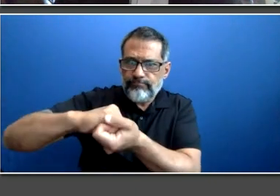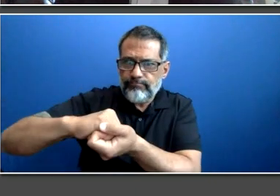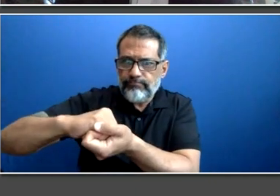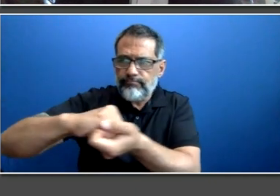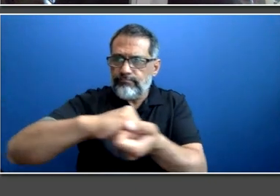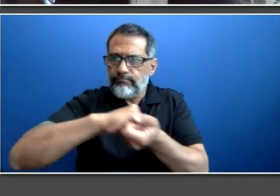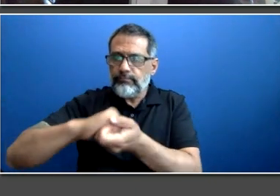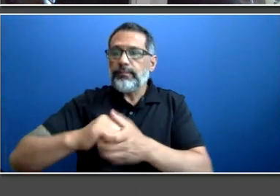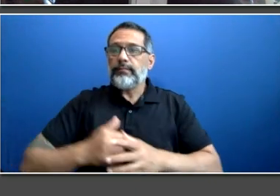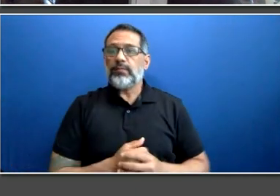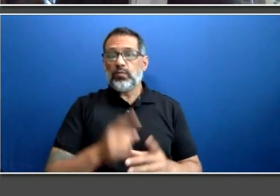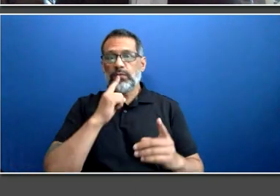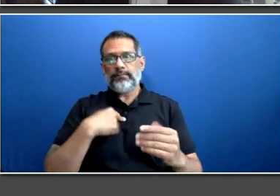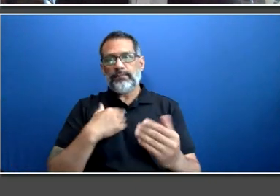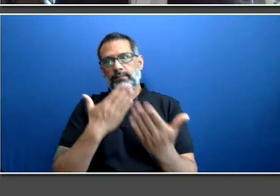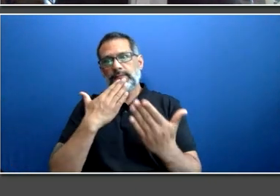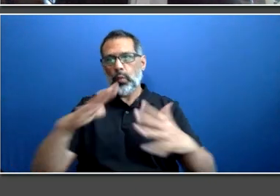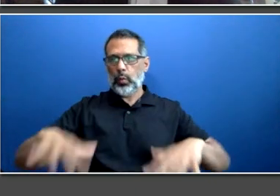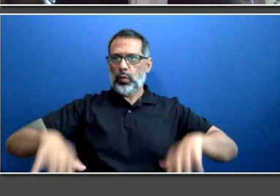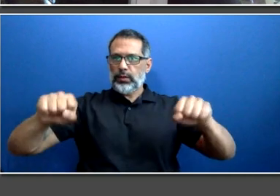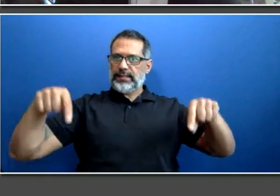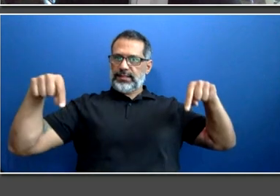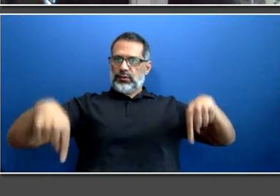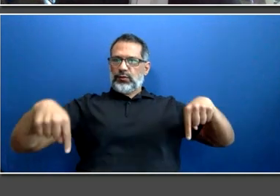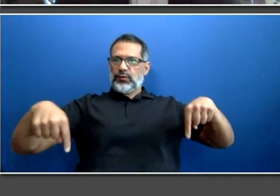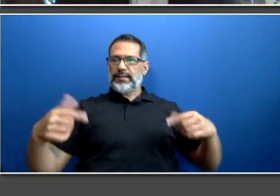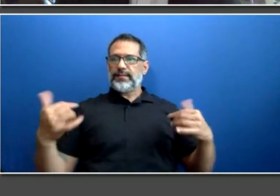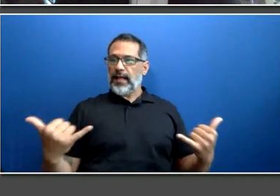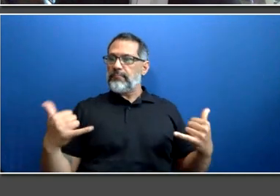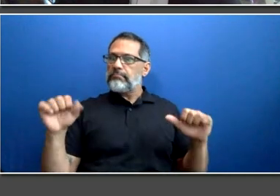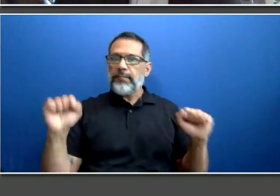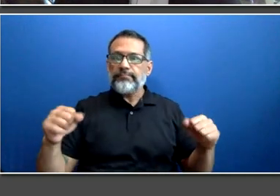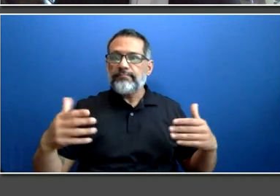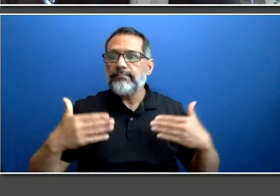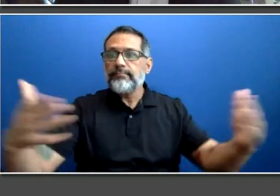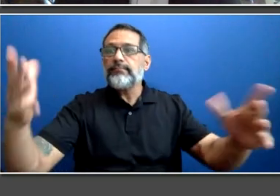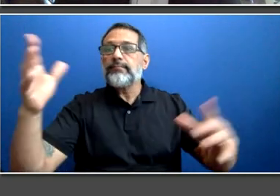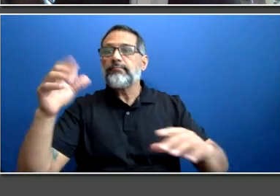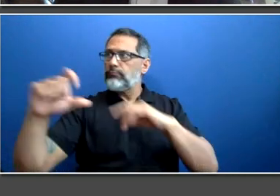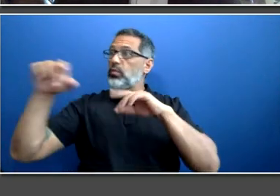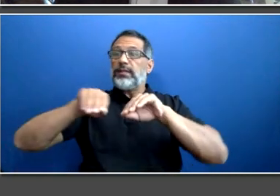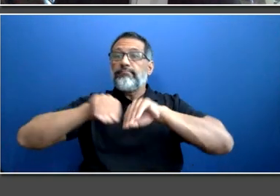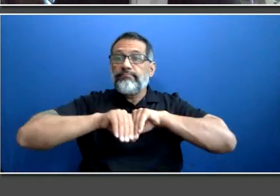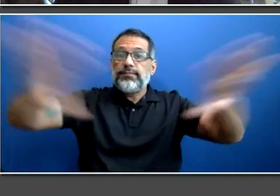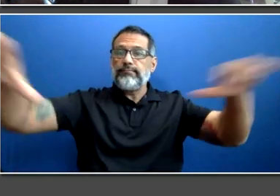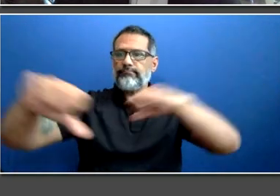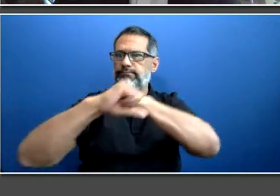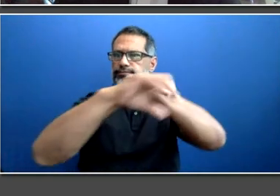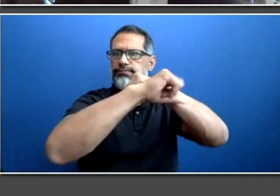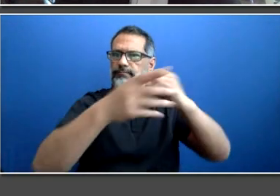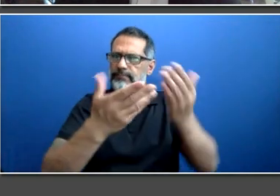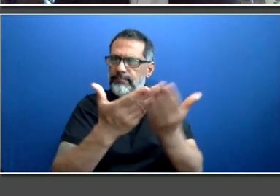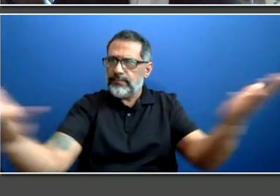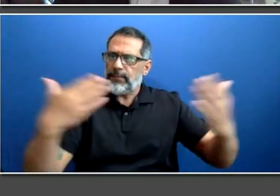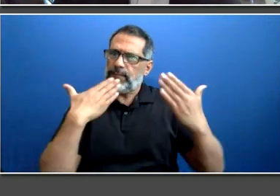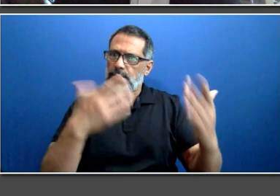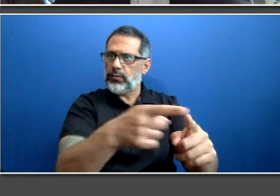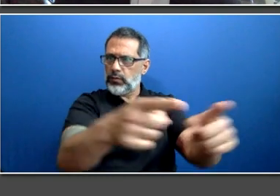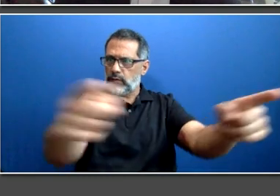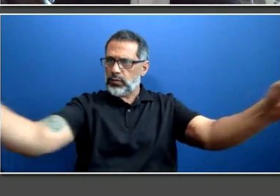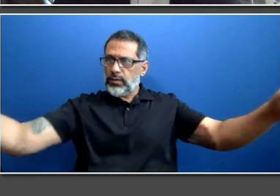who helped us promote this event, because I can tell you, without the efforts of others, we would not be successful. It really takes a community.